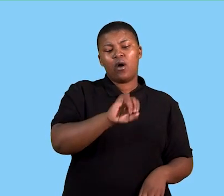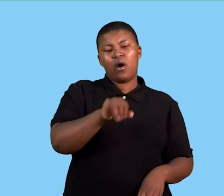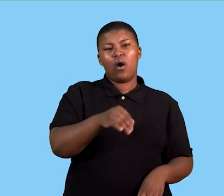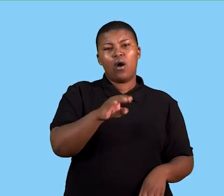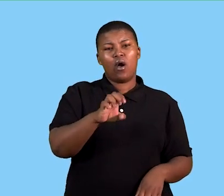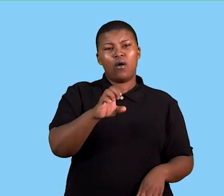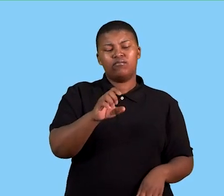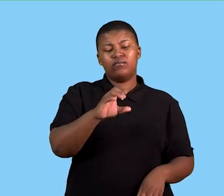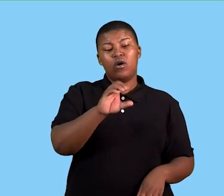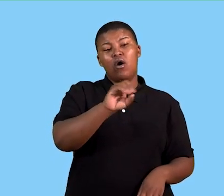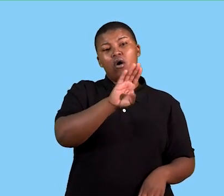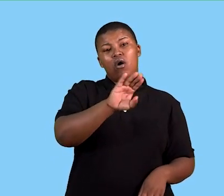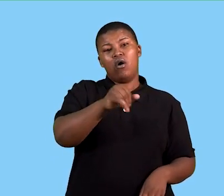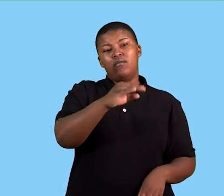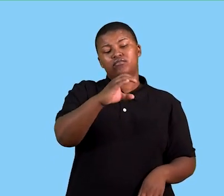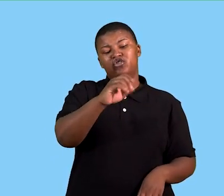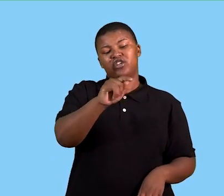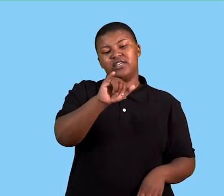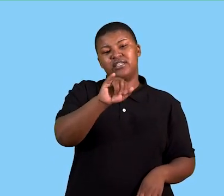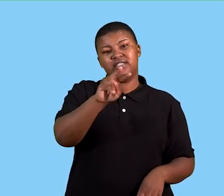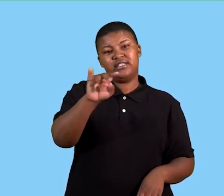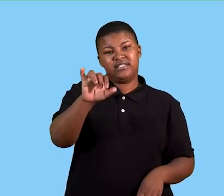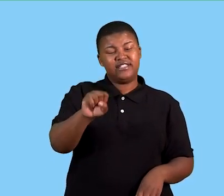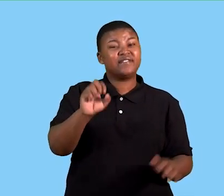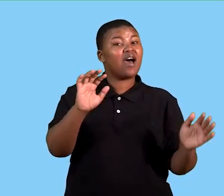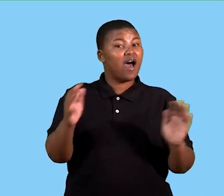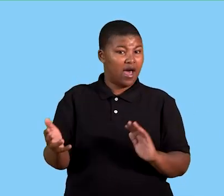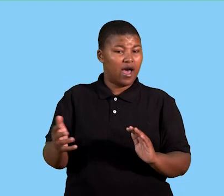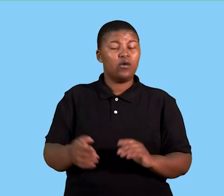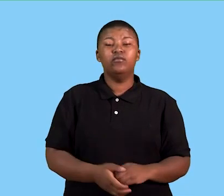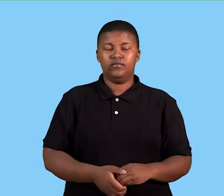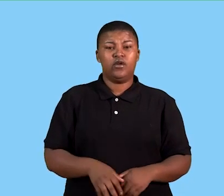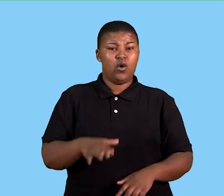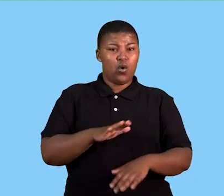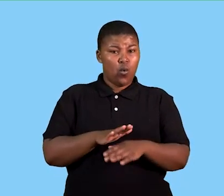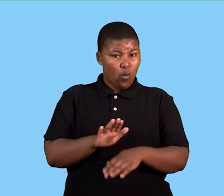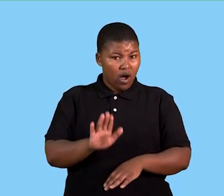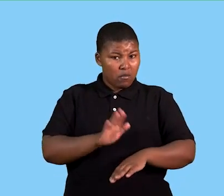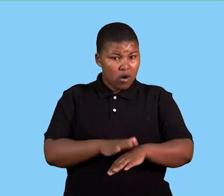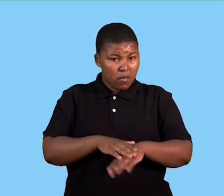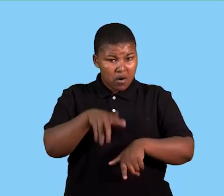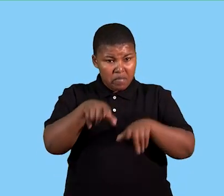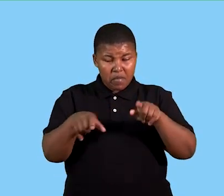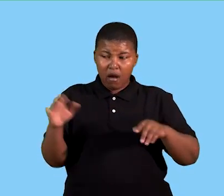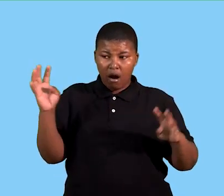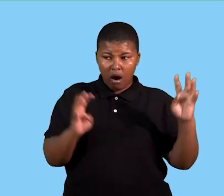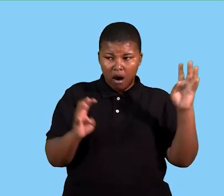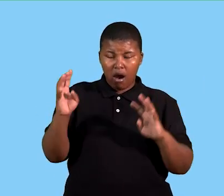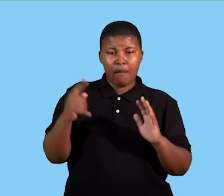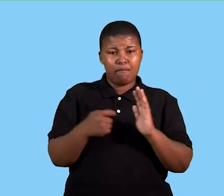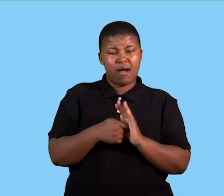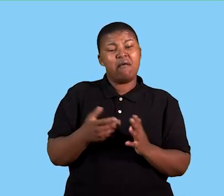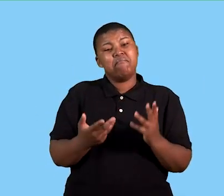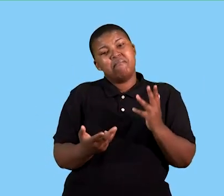how does she want to achieve this? She wants to increase her marketing or maybe even decrease her